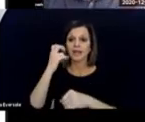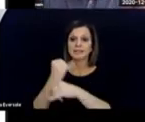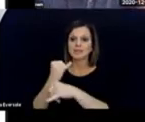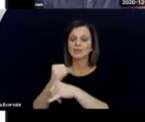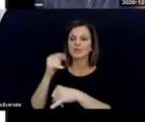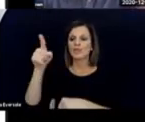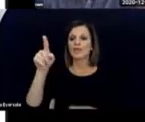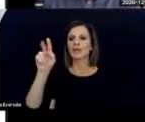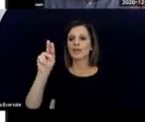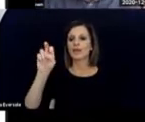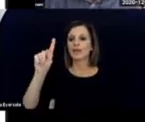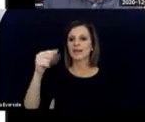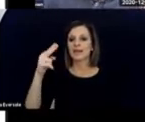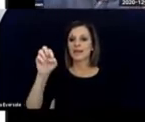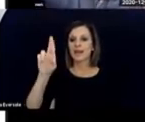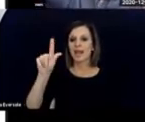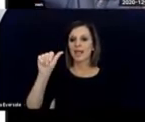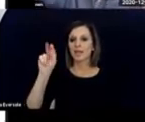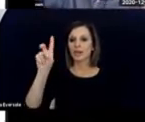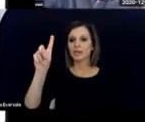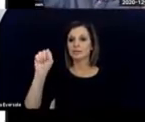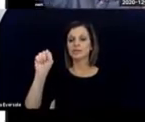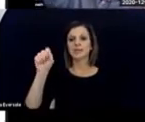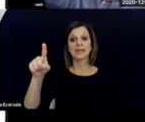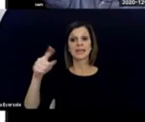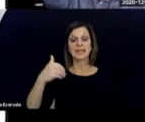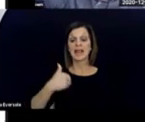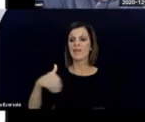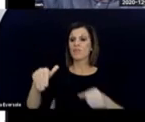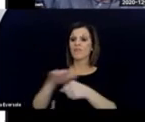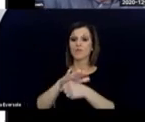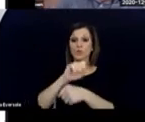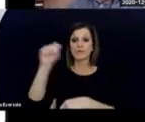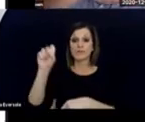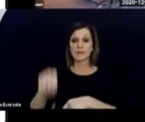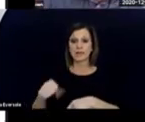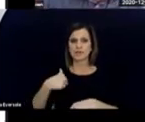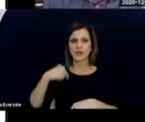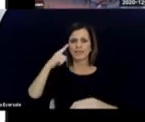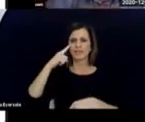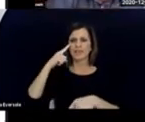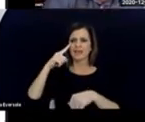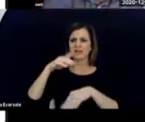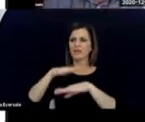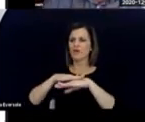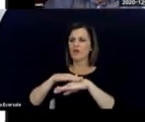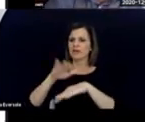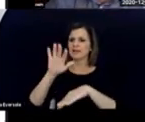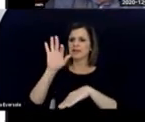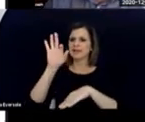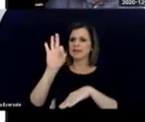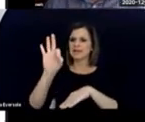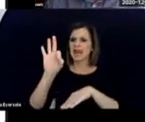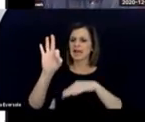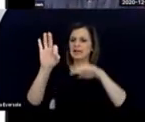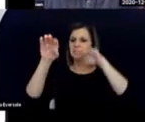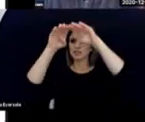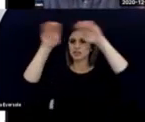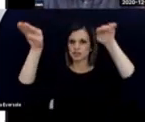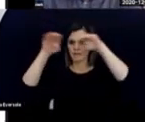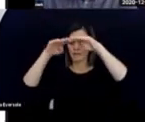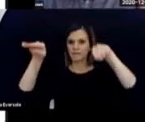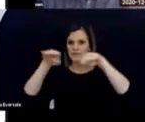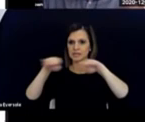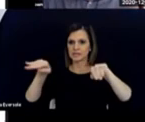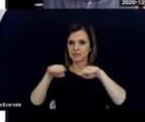who had the whole semester on, I think, nine little shelves like a bookcase. And